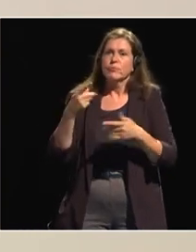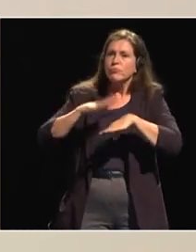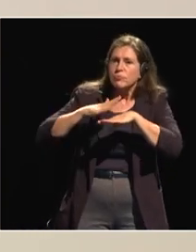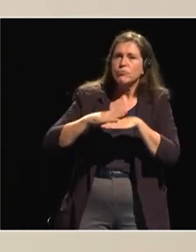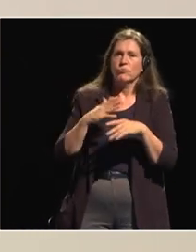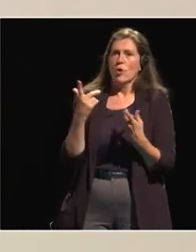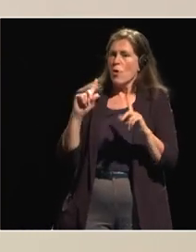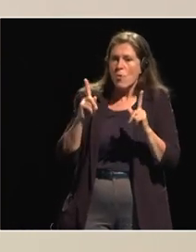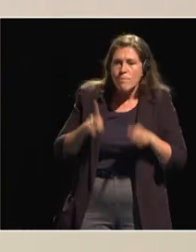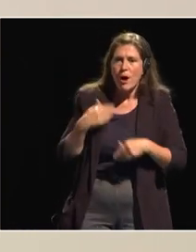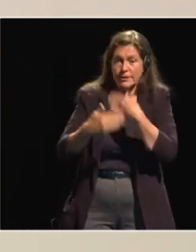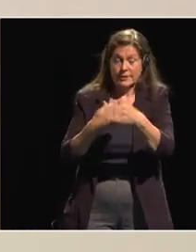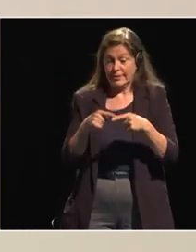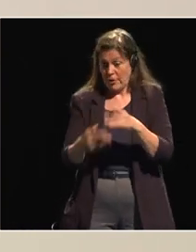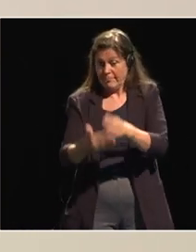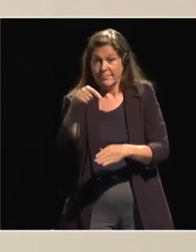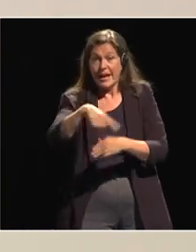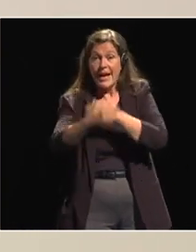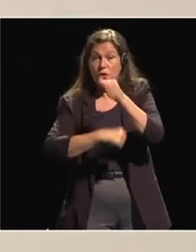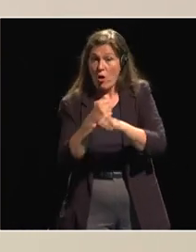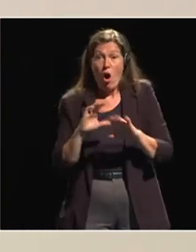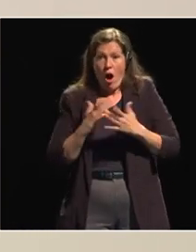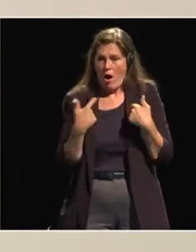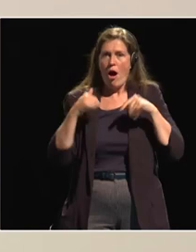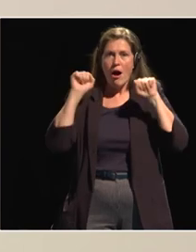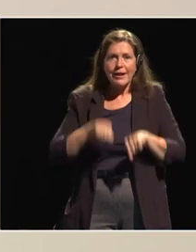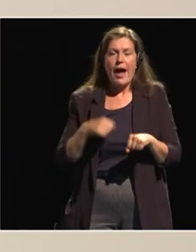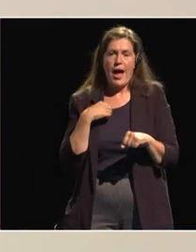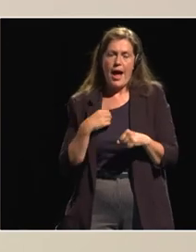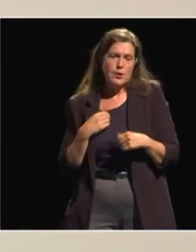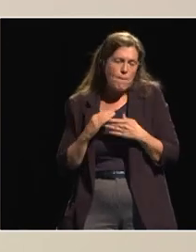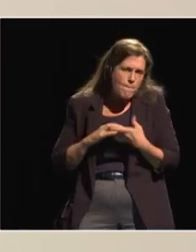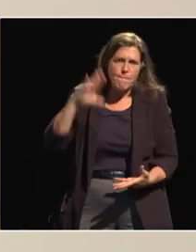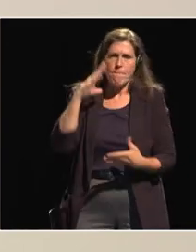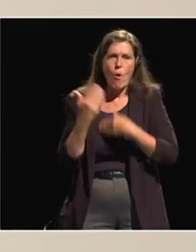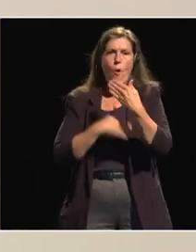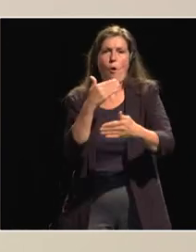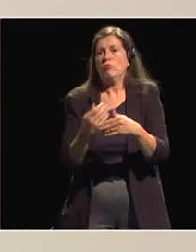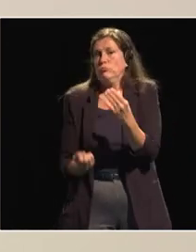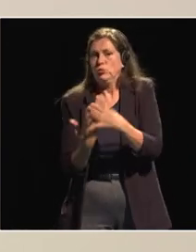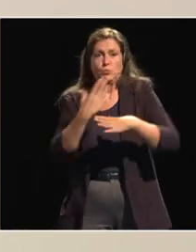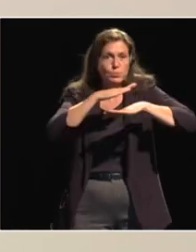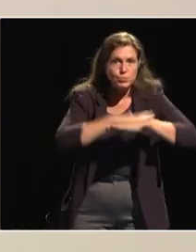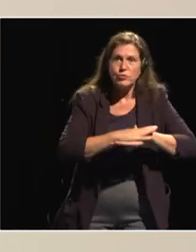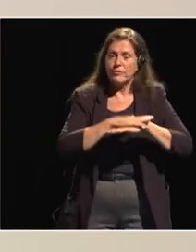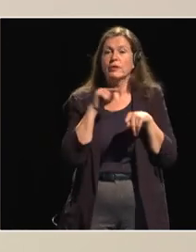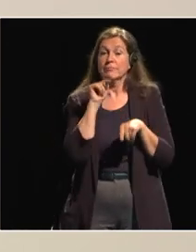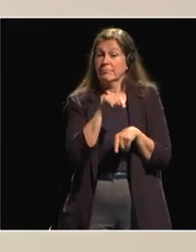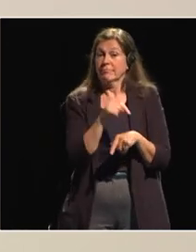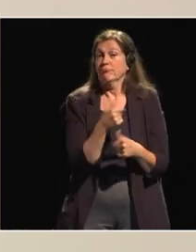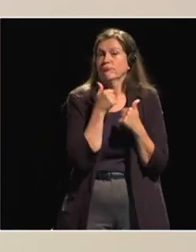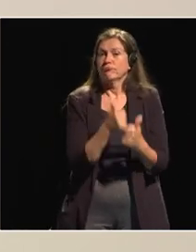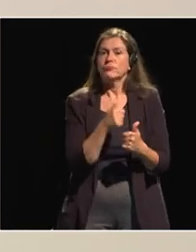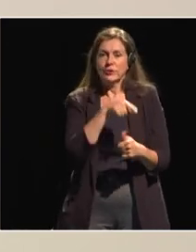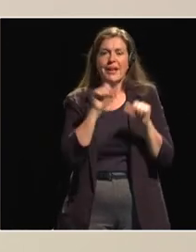with at the end of the year to see how we can even do more but the new technologies the new platforms that we're developing are going to be a good way in which people